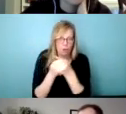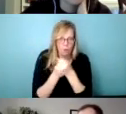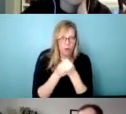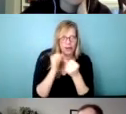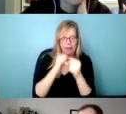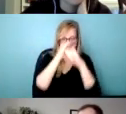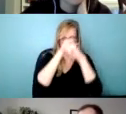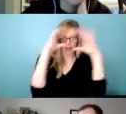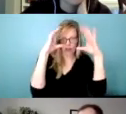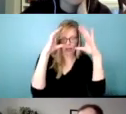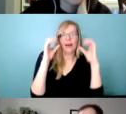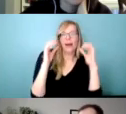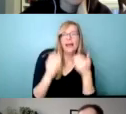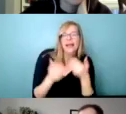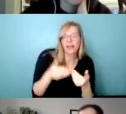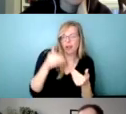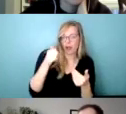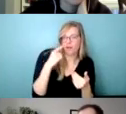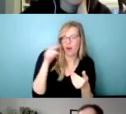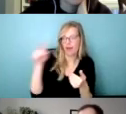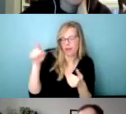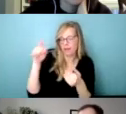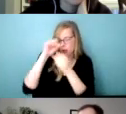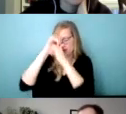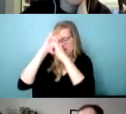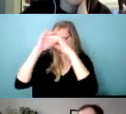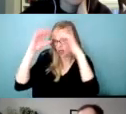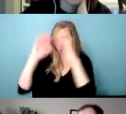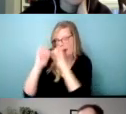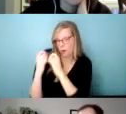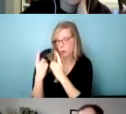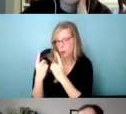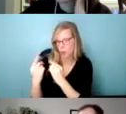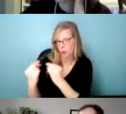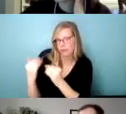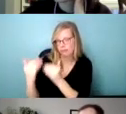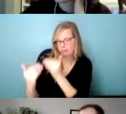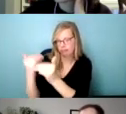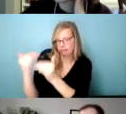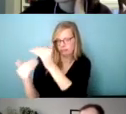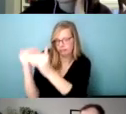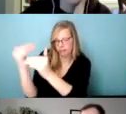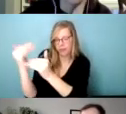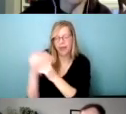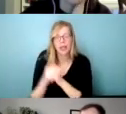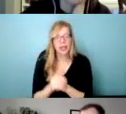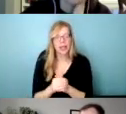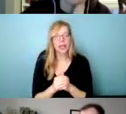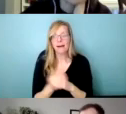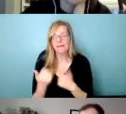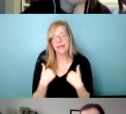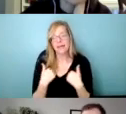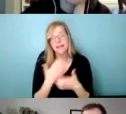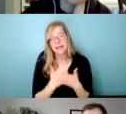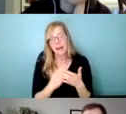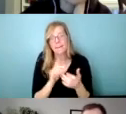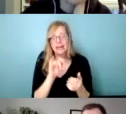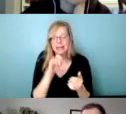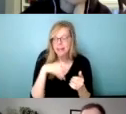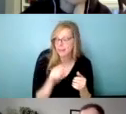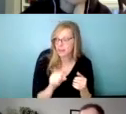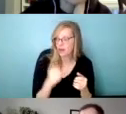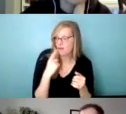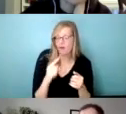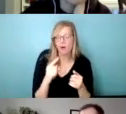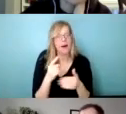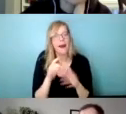digestible for, for government. There's a few other tips and ideas in there in terms of preparing your ask, your medium and your message,